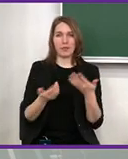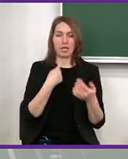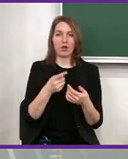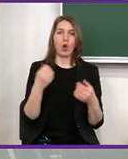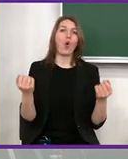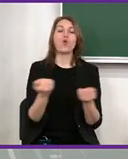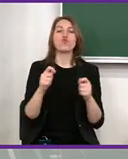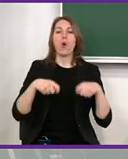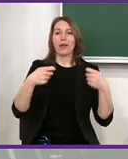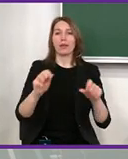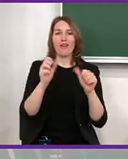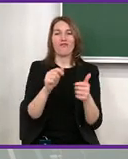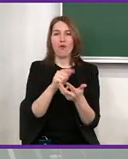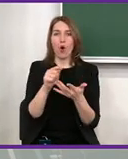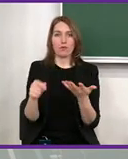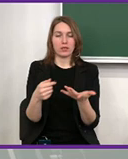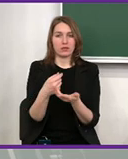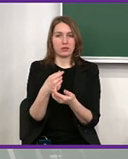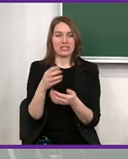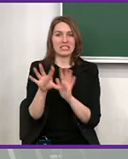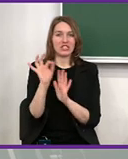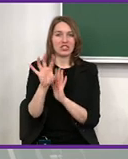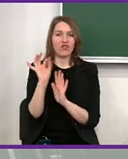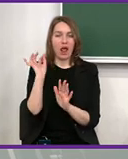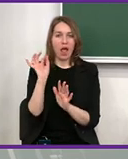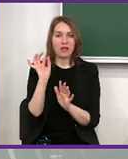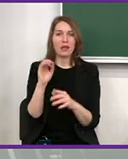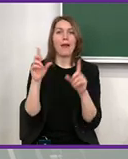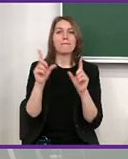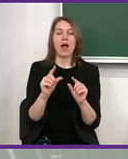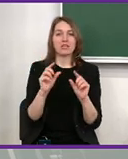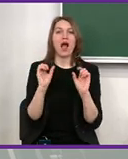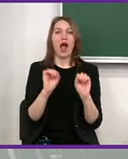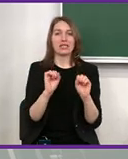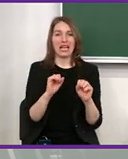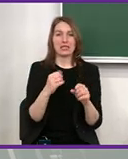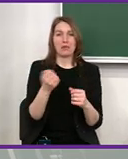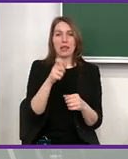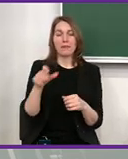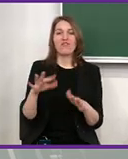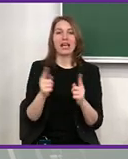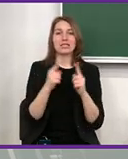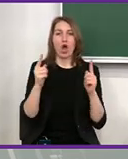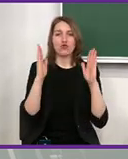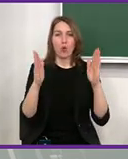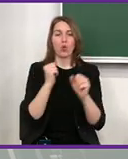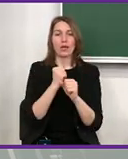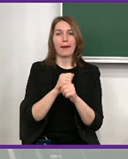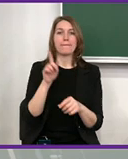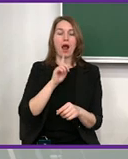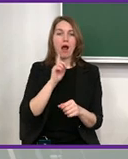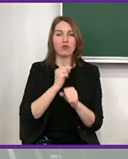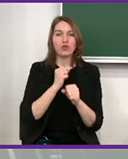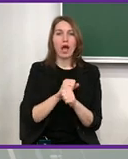or the employment forms such that